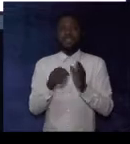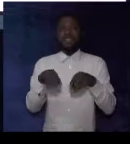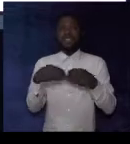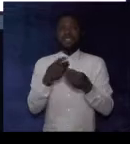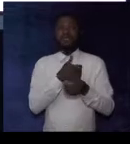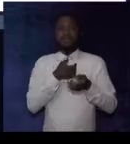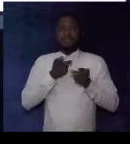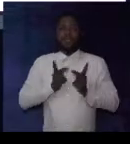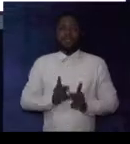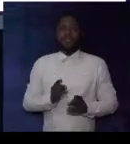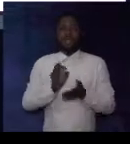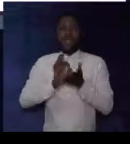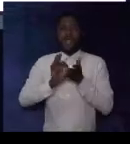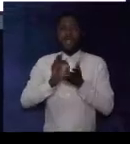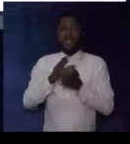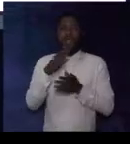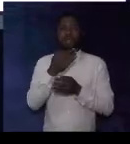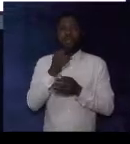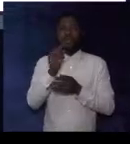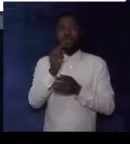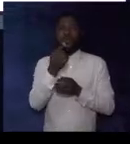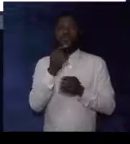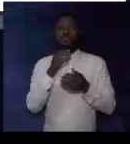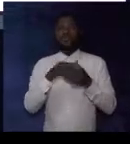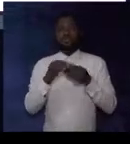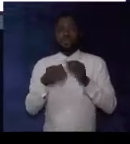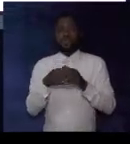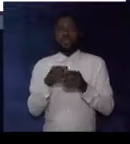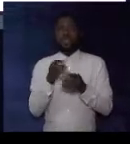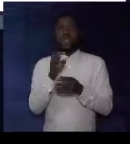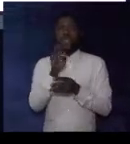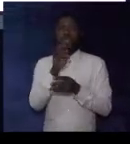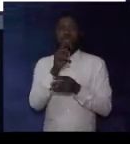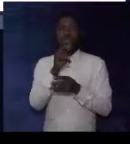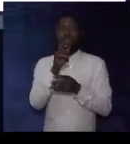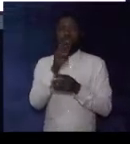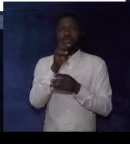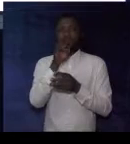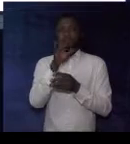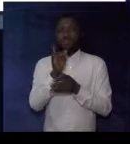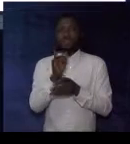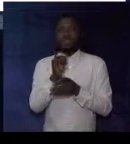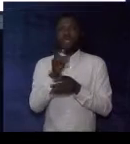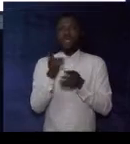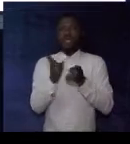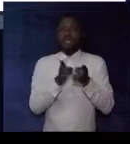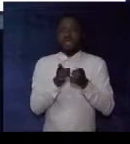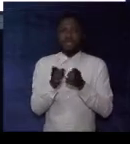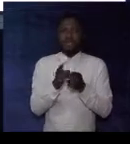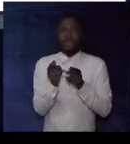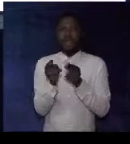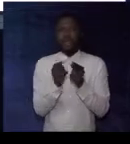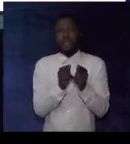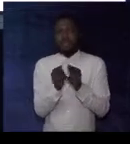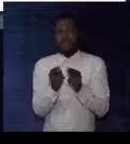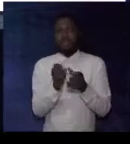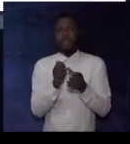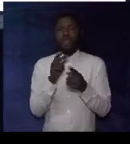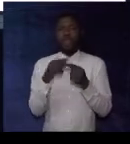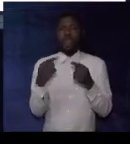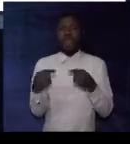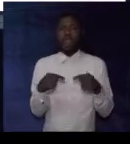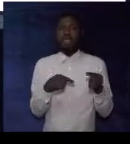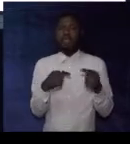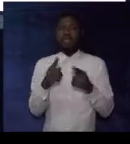gives a personal account of one's story? Is it the expository, the descriptive, the narrative